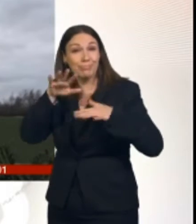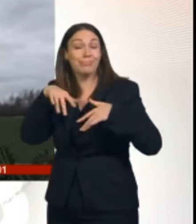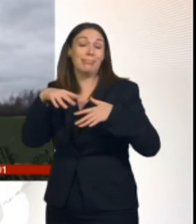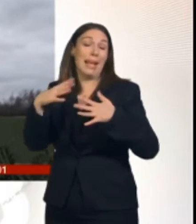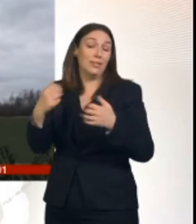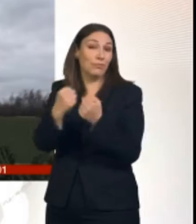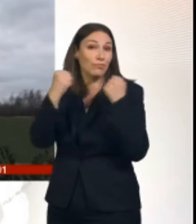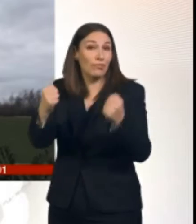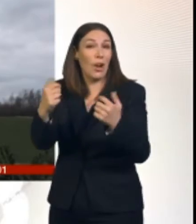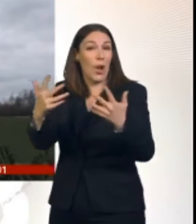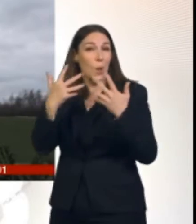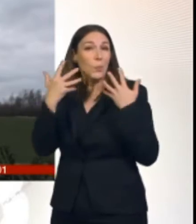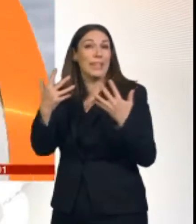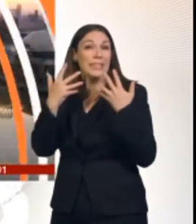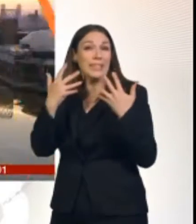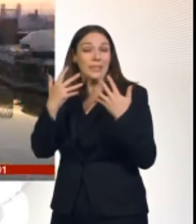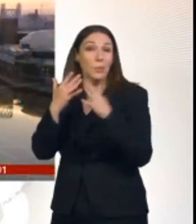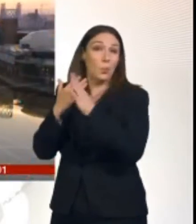on Breakfast.